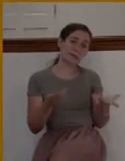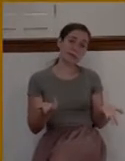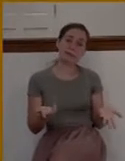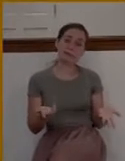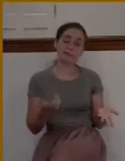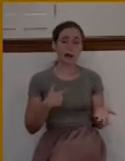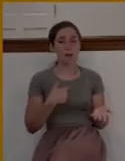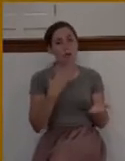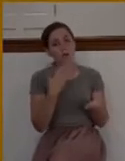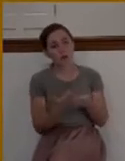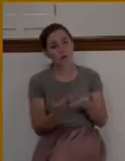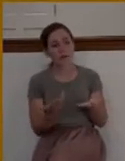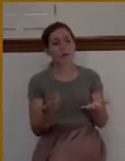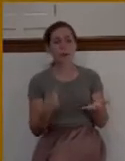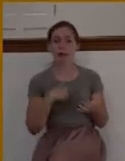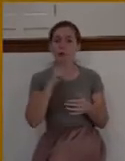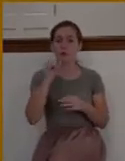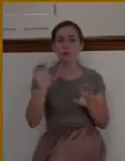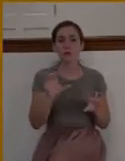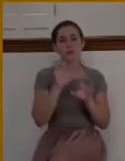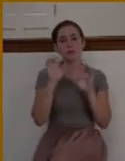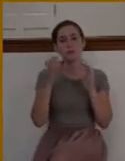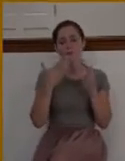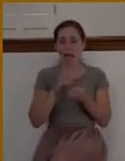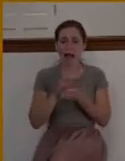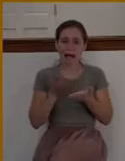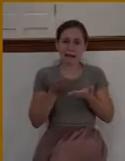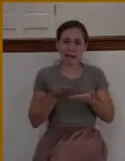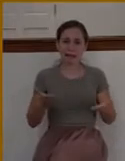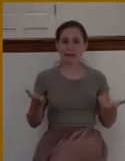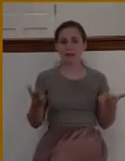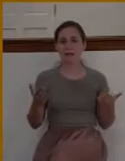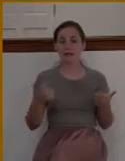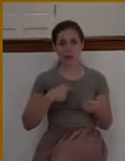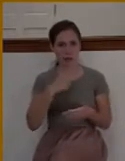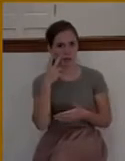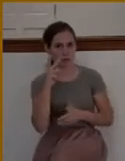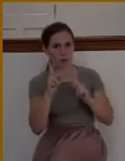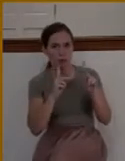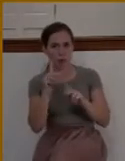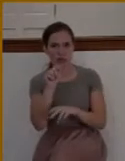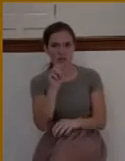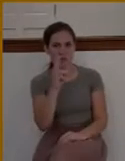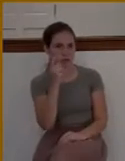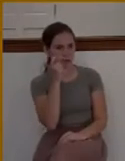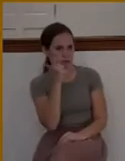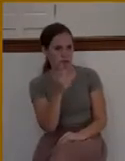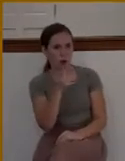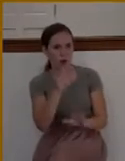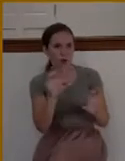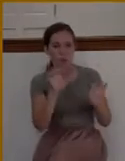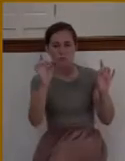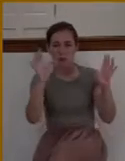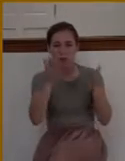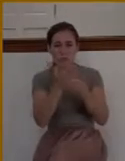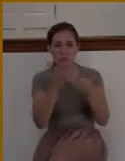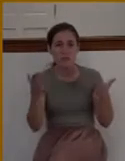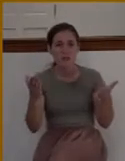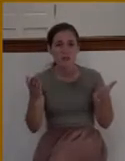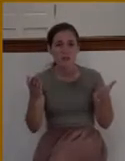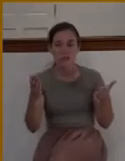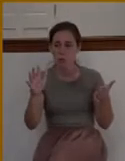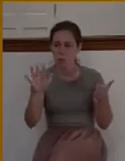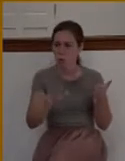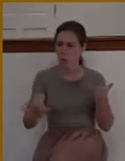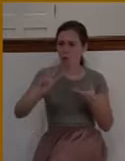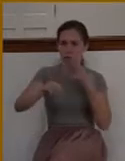I'm good. I don't really do the bad things like I see people on the news. You know, I hear of these other things that people